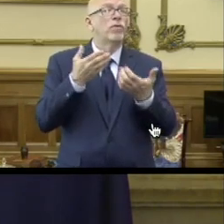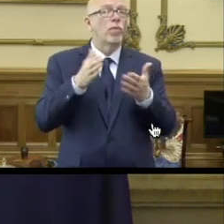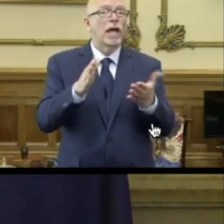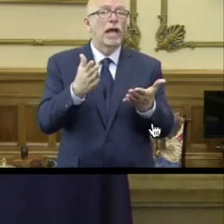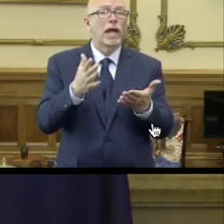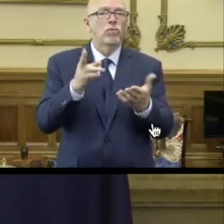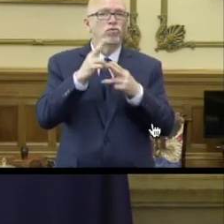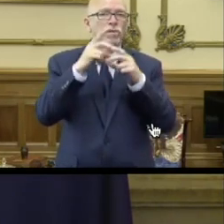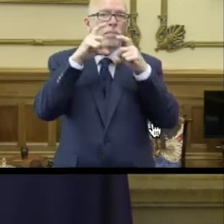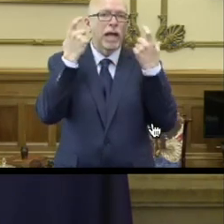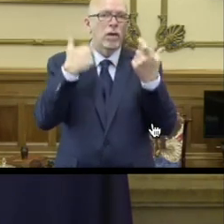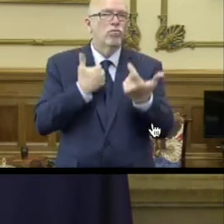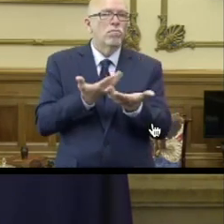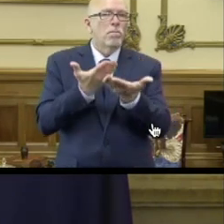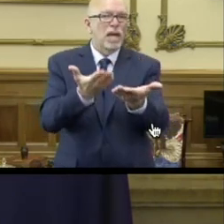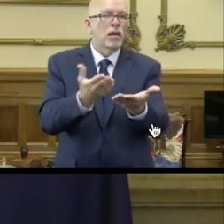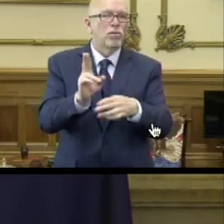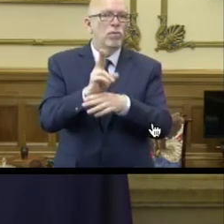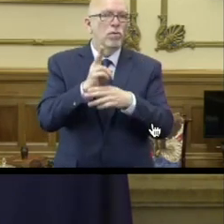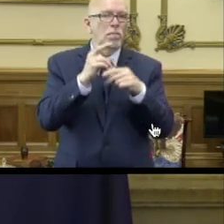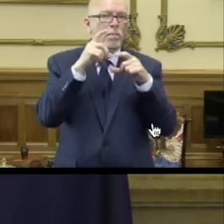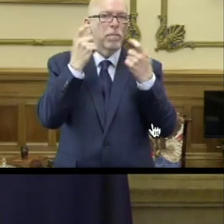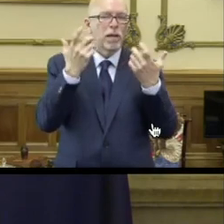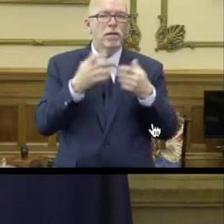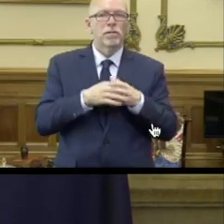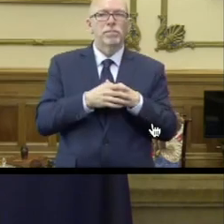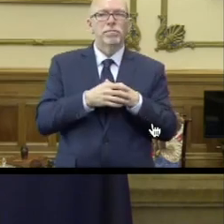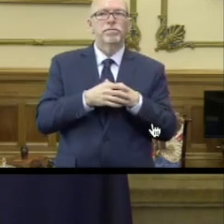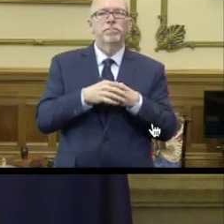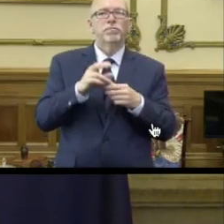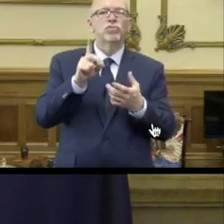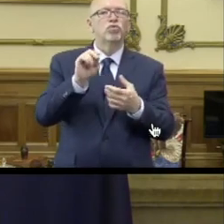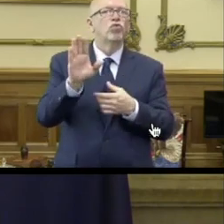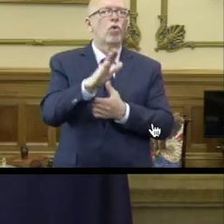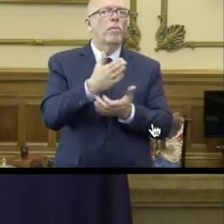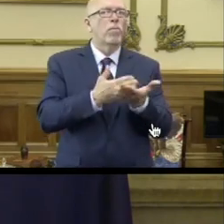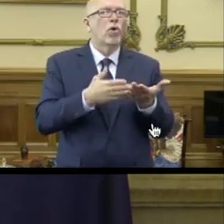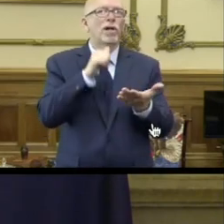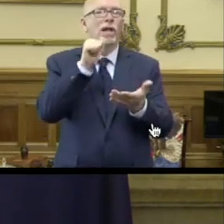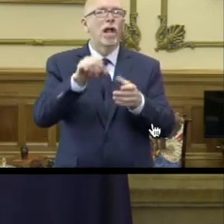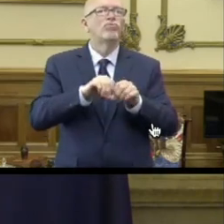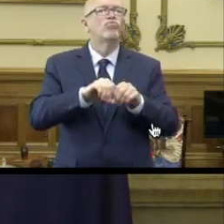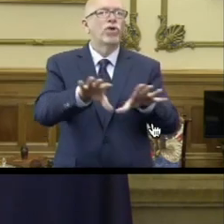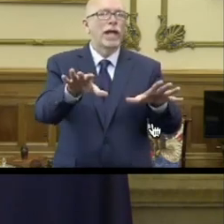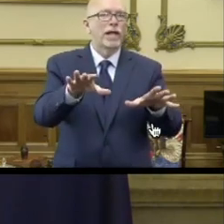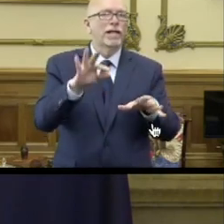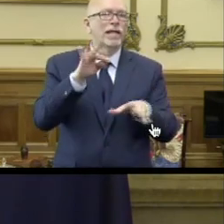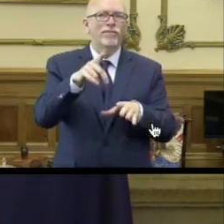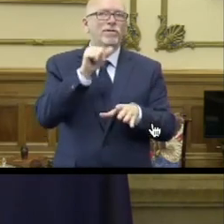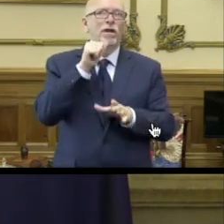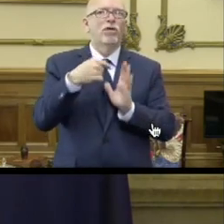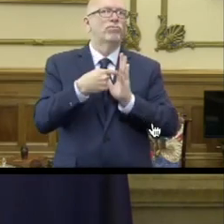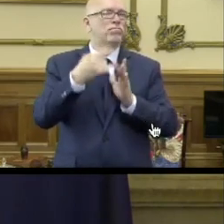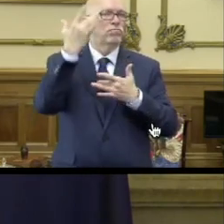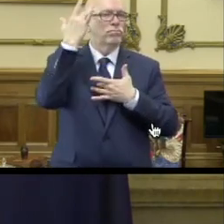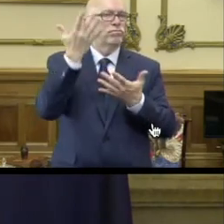go in terms of wearing a mask and doing your part not to potentially spread if you're asymptomatic.